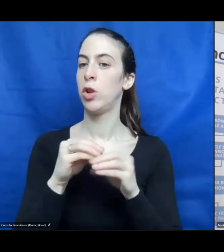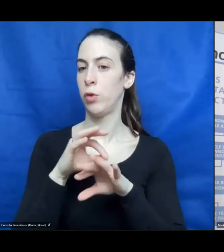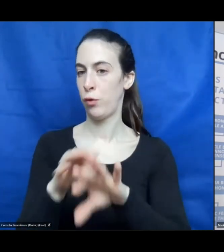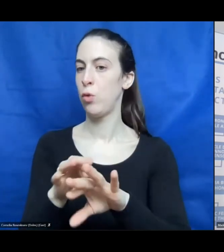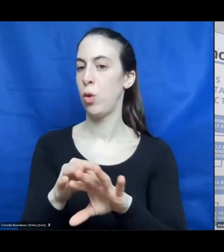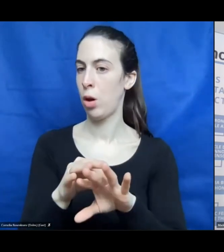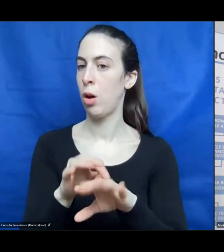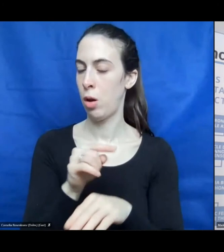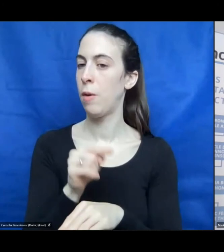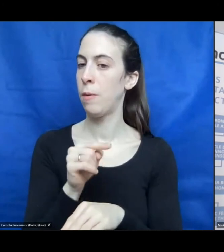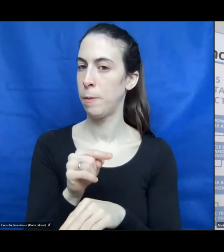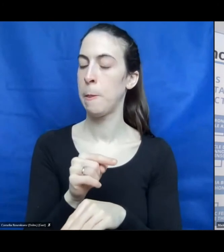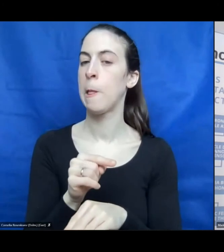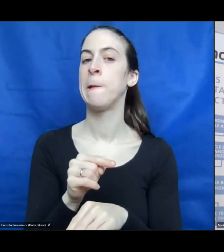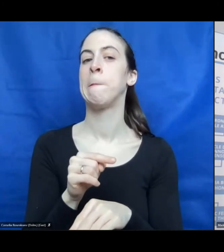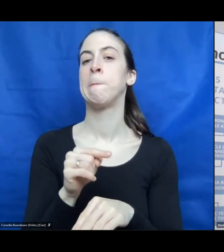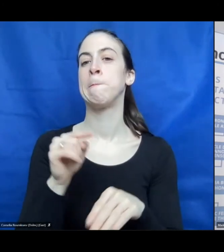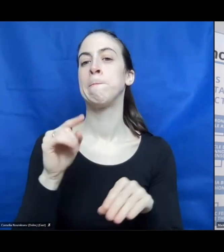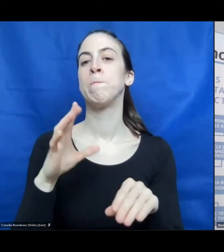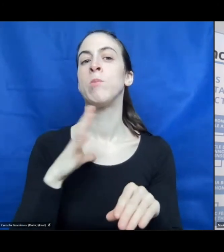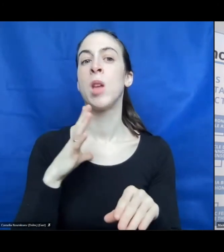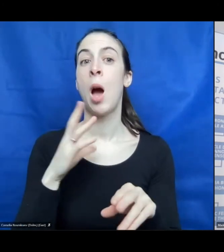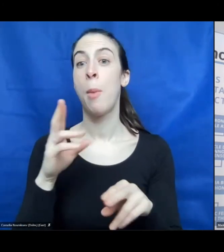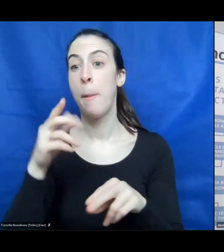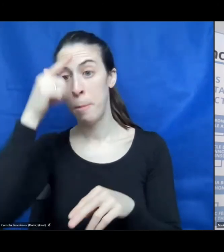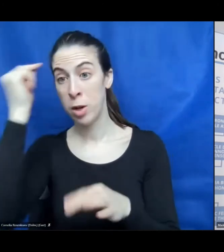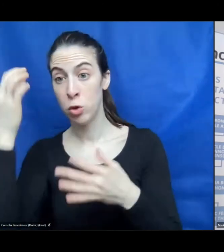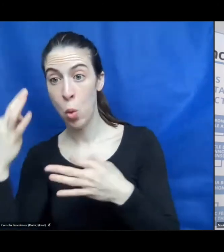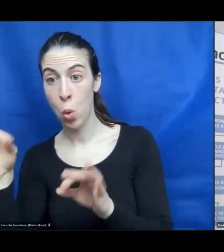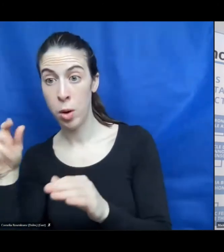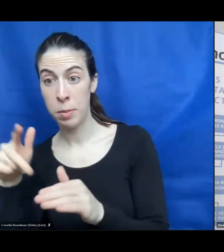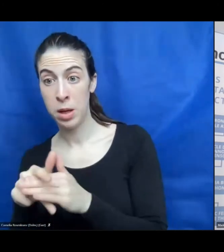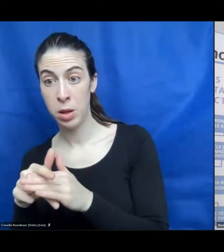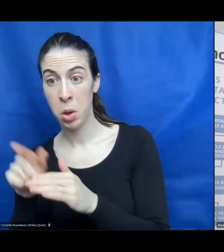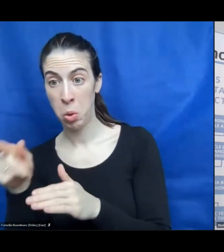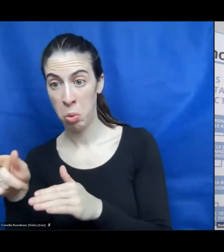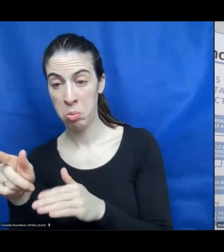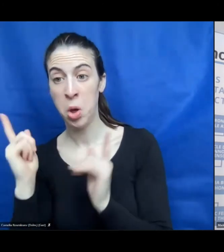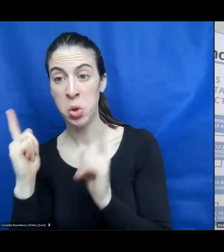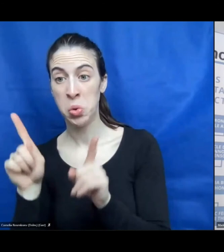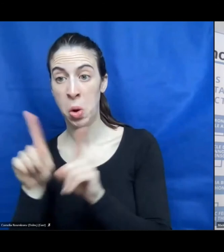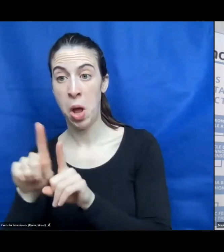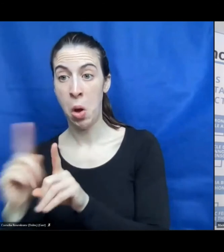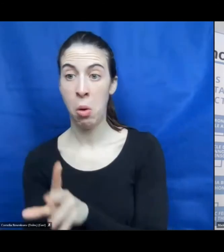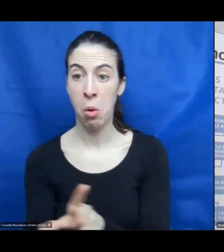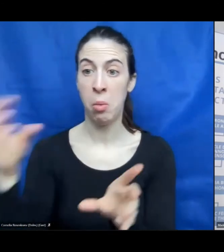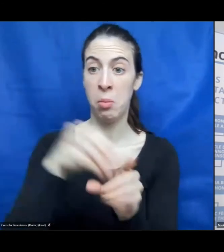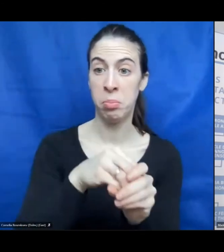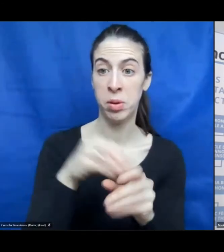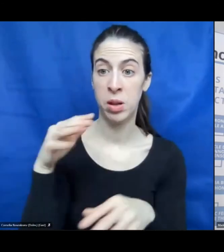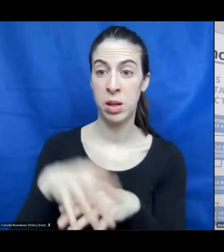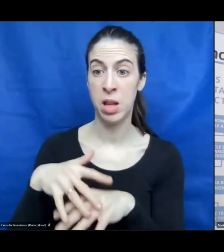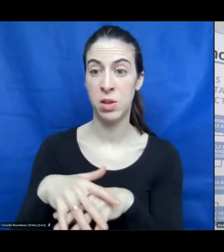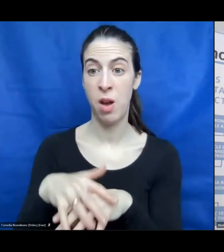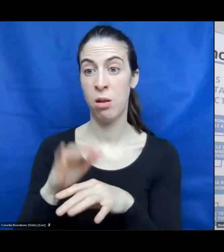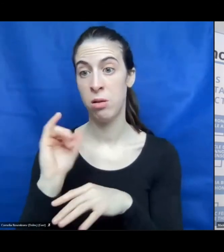But what is about people without disabilities? Should they take part and have a part in such a network? What